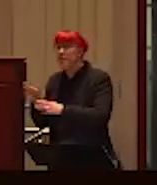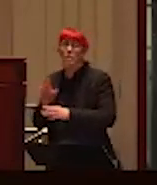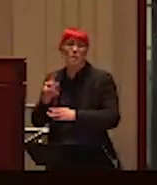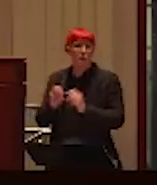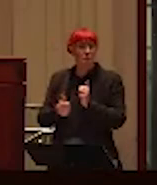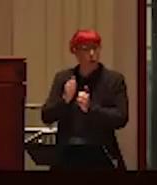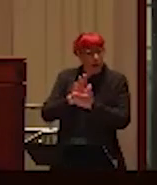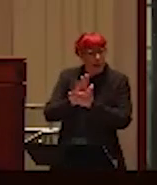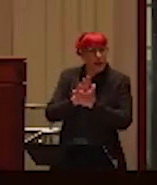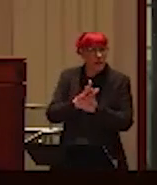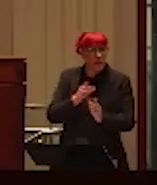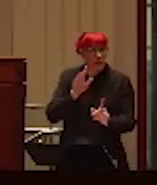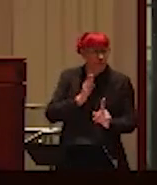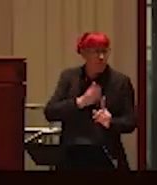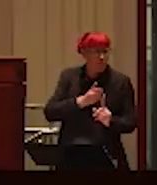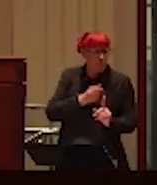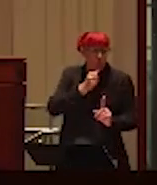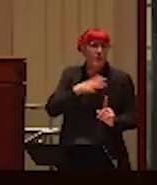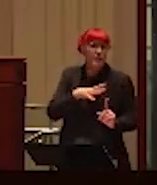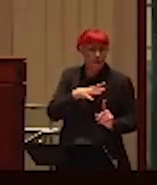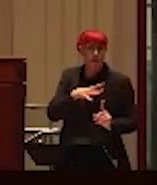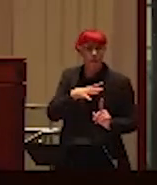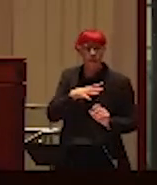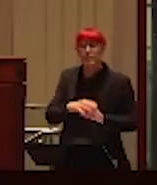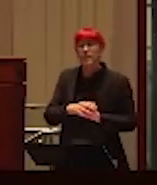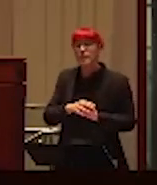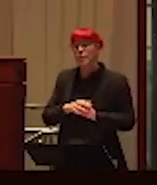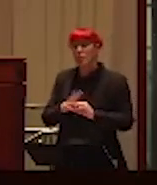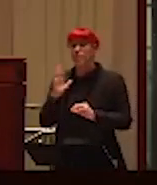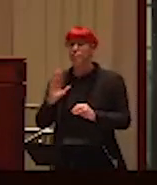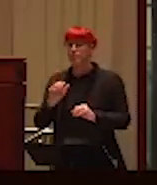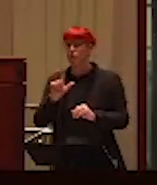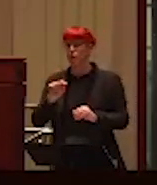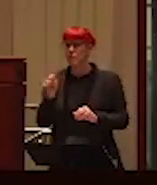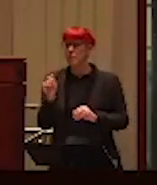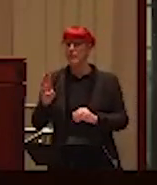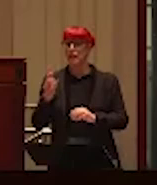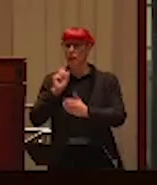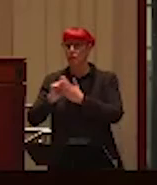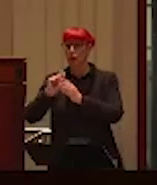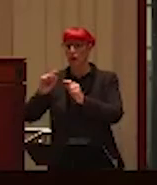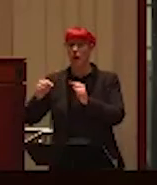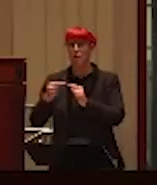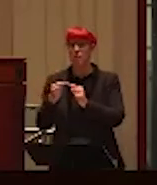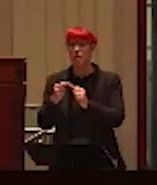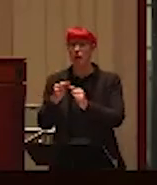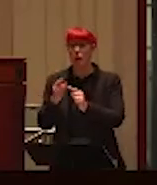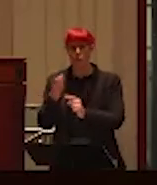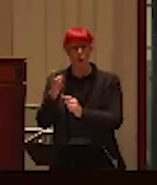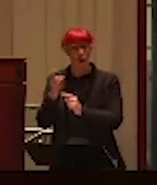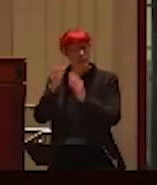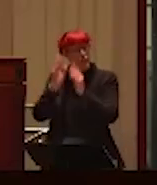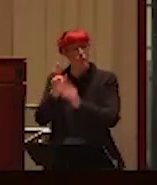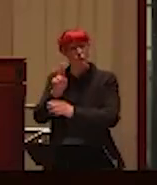in the media. I took the risk in 2016 of writing about UBC's now retired, Don Dutton, who